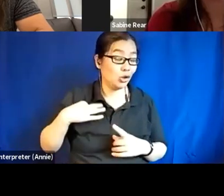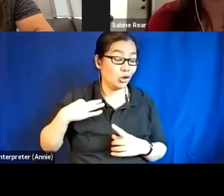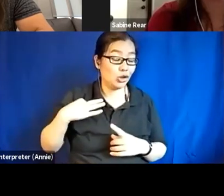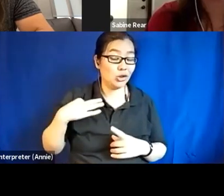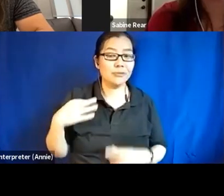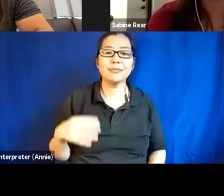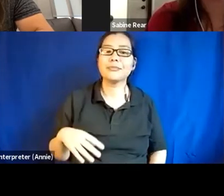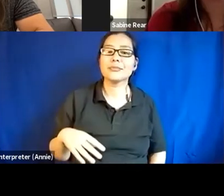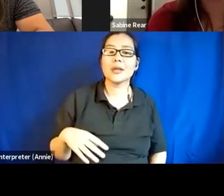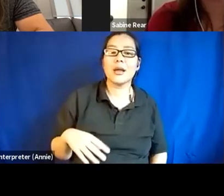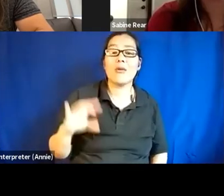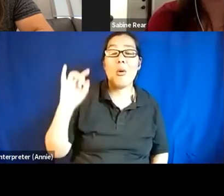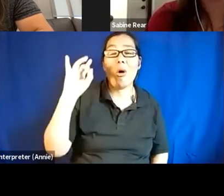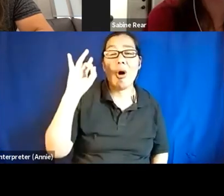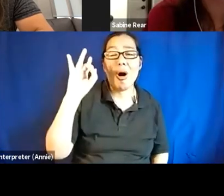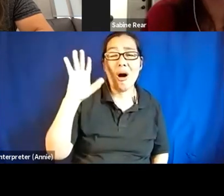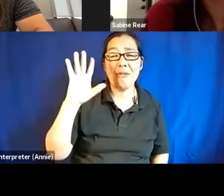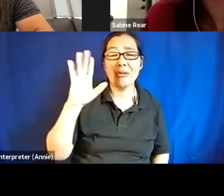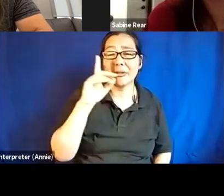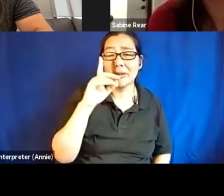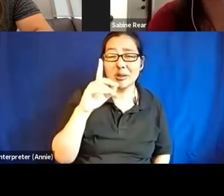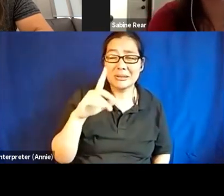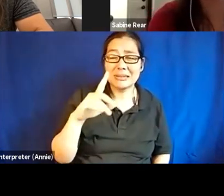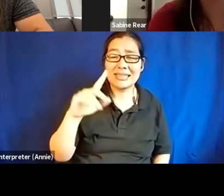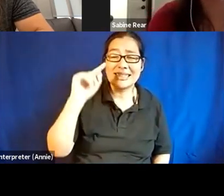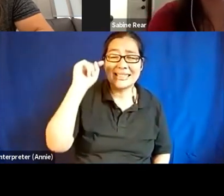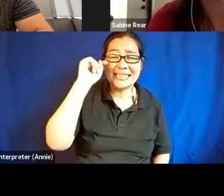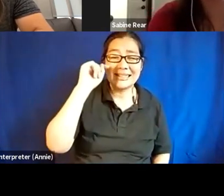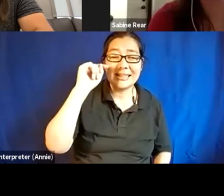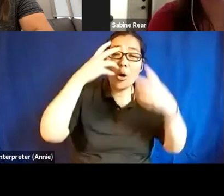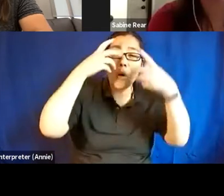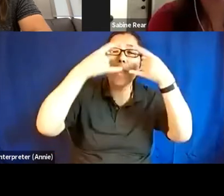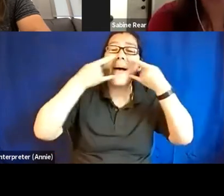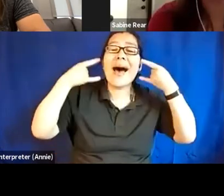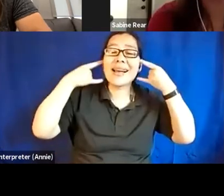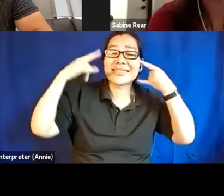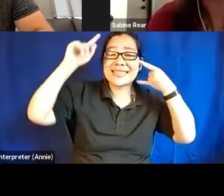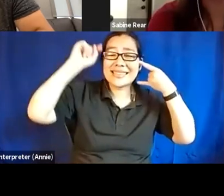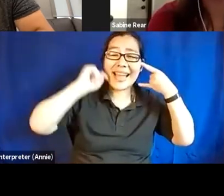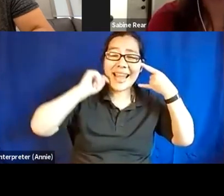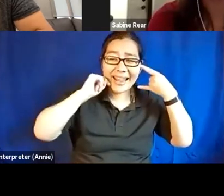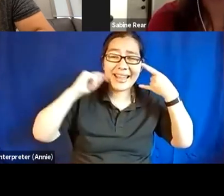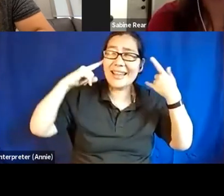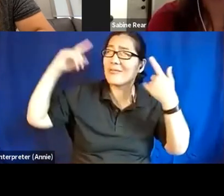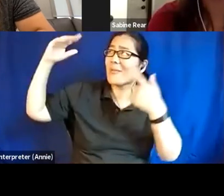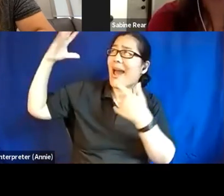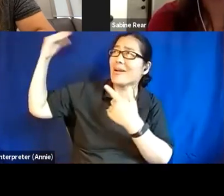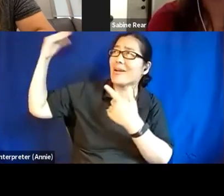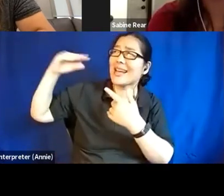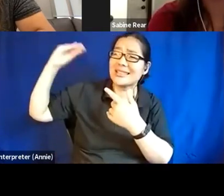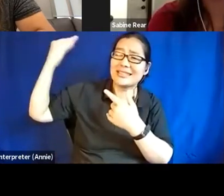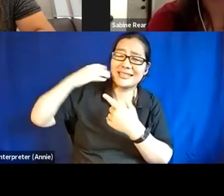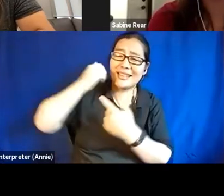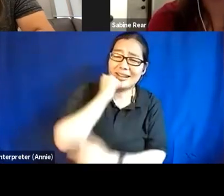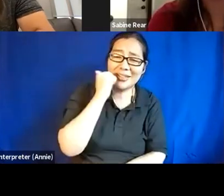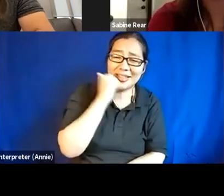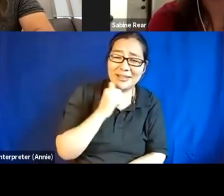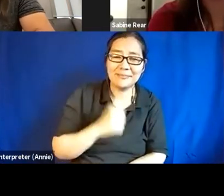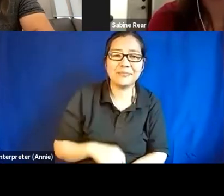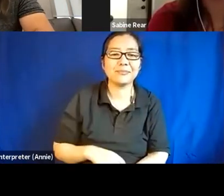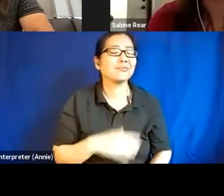horrible mask tan from being outside in the sun every day. Yep. Well, thank you. Thank you for sharing.